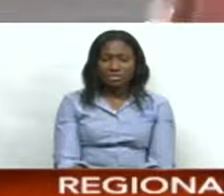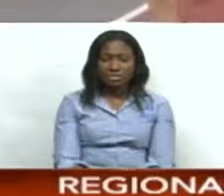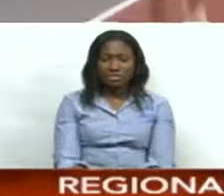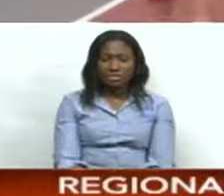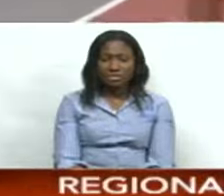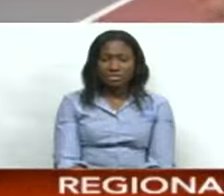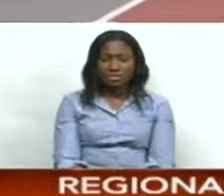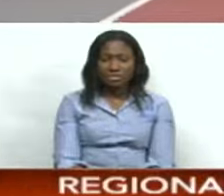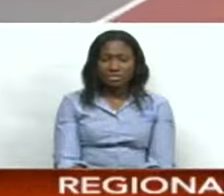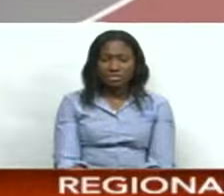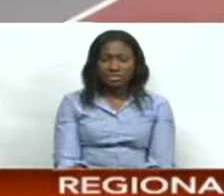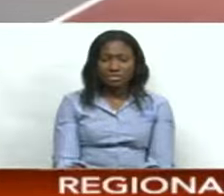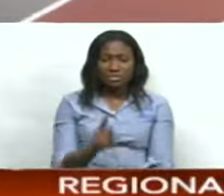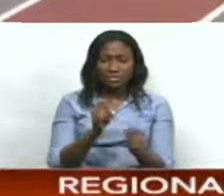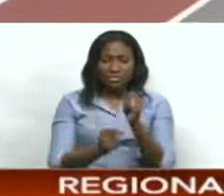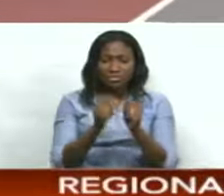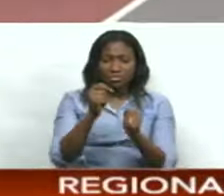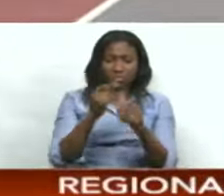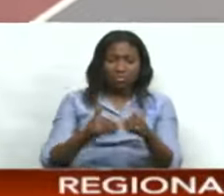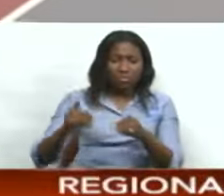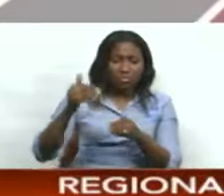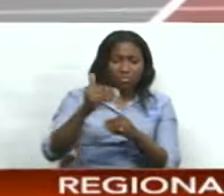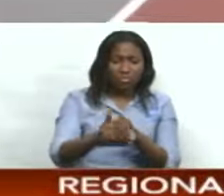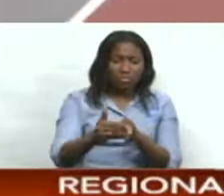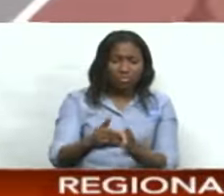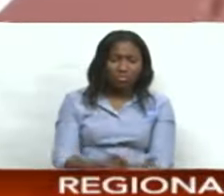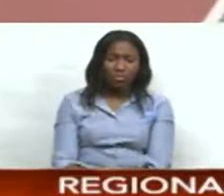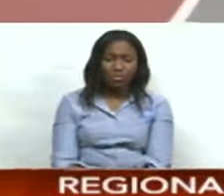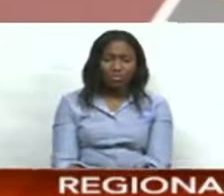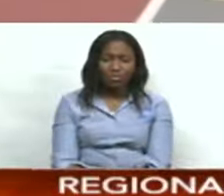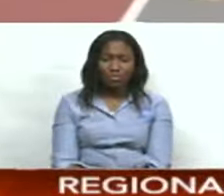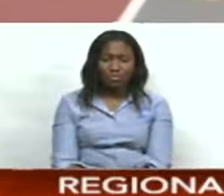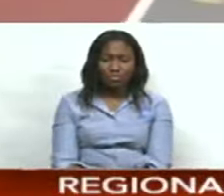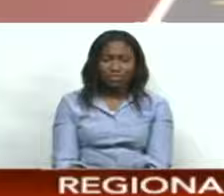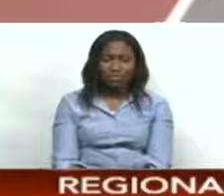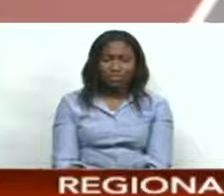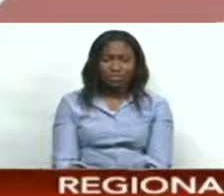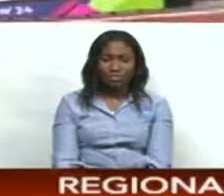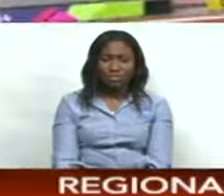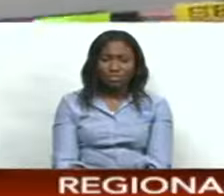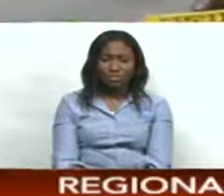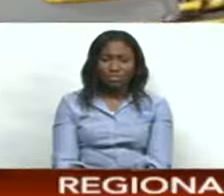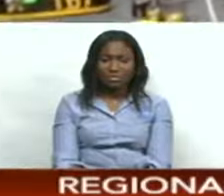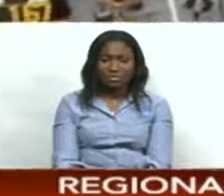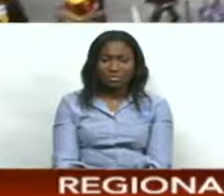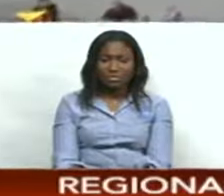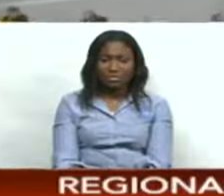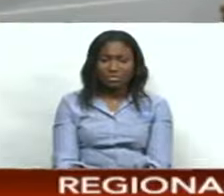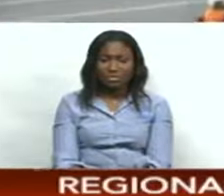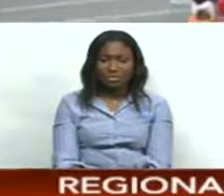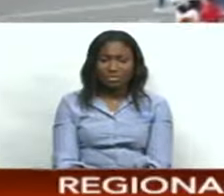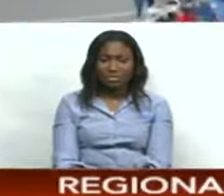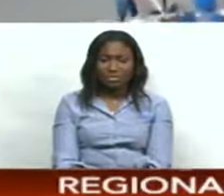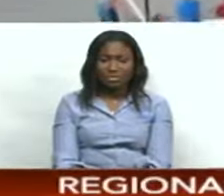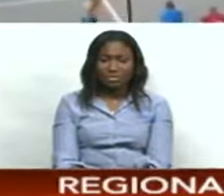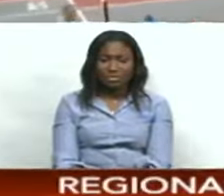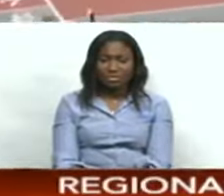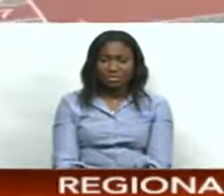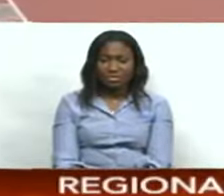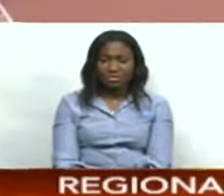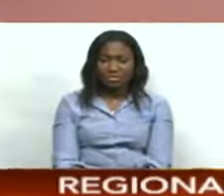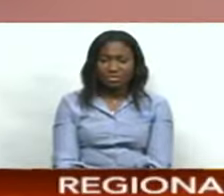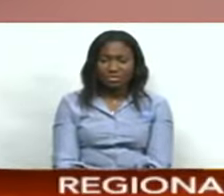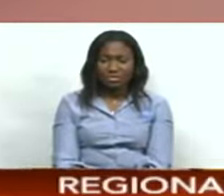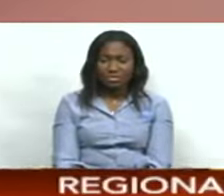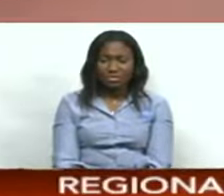has glided into the lead. He's going to take the belt. 21.60 for Richards. That's great running. Good second place there from